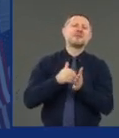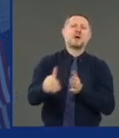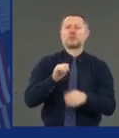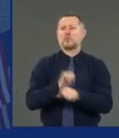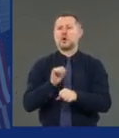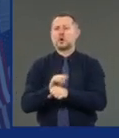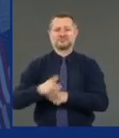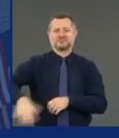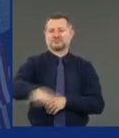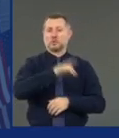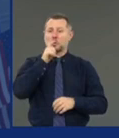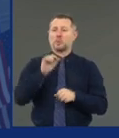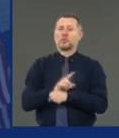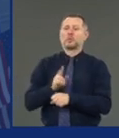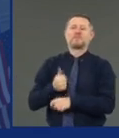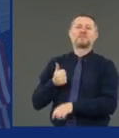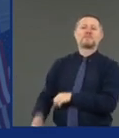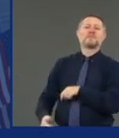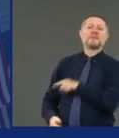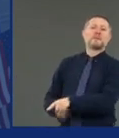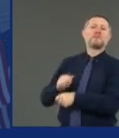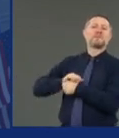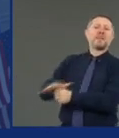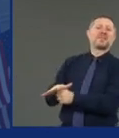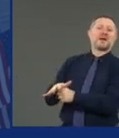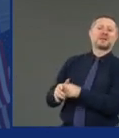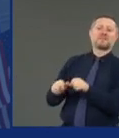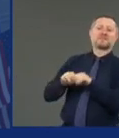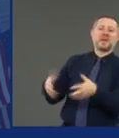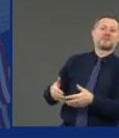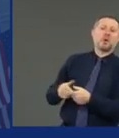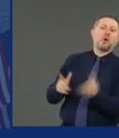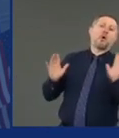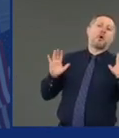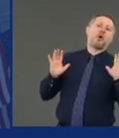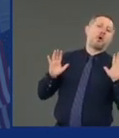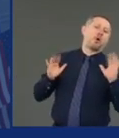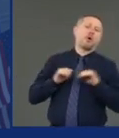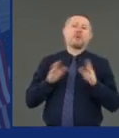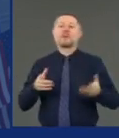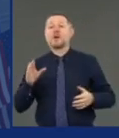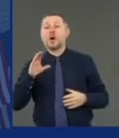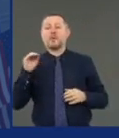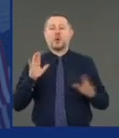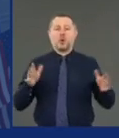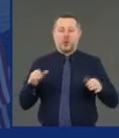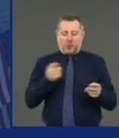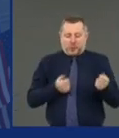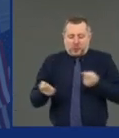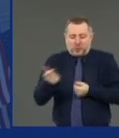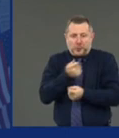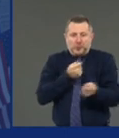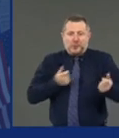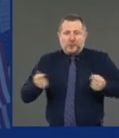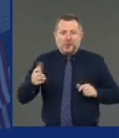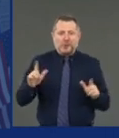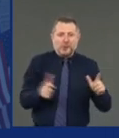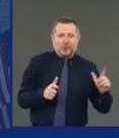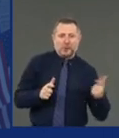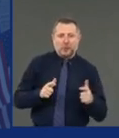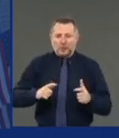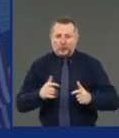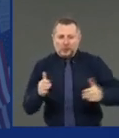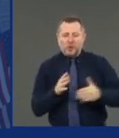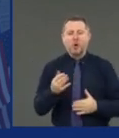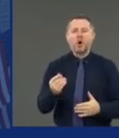an excuse to get lean, to restructure. And they're going to boost their profits by reducing their payroll.